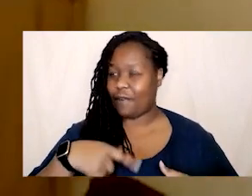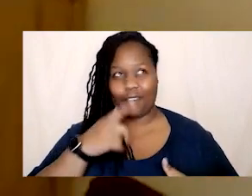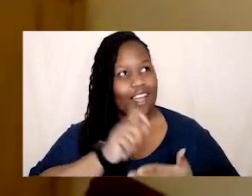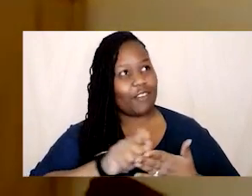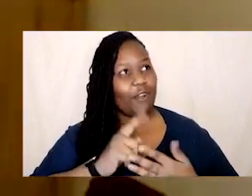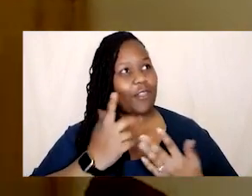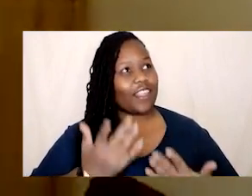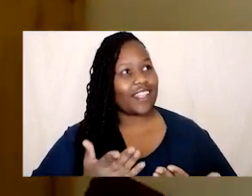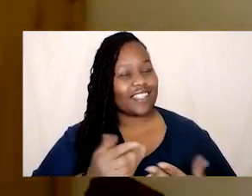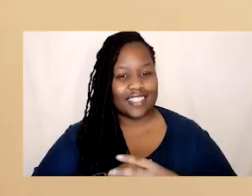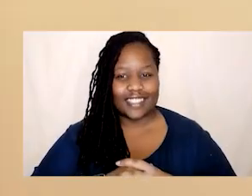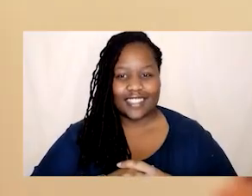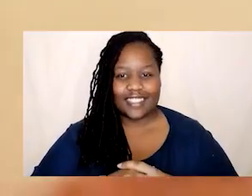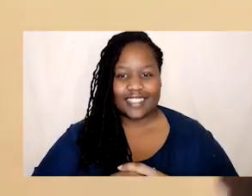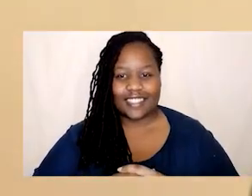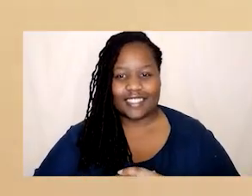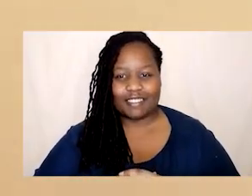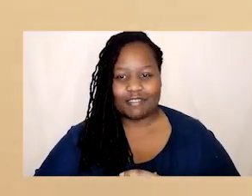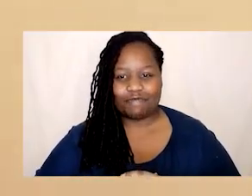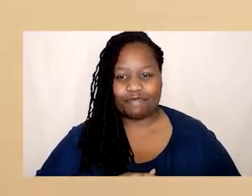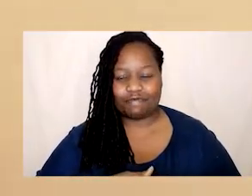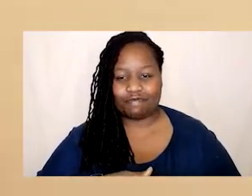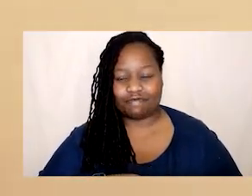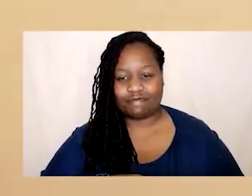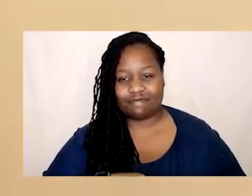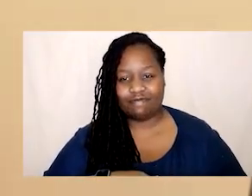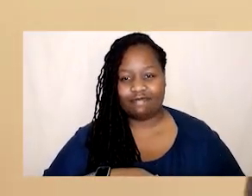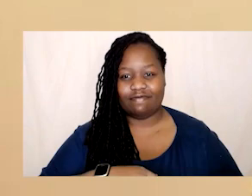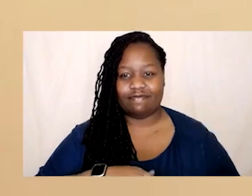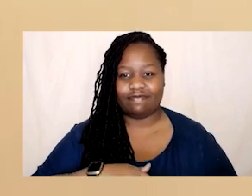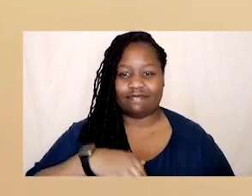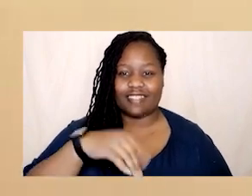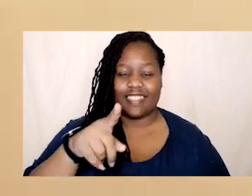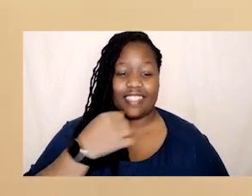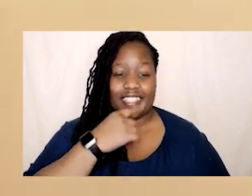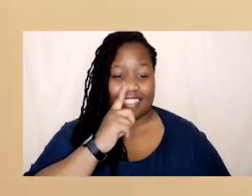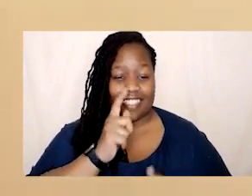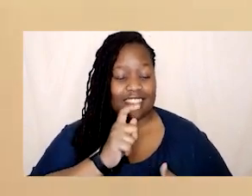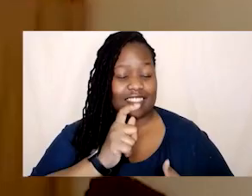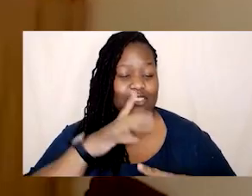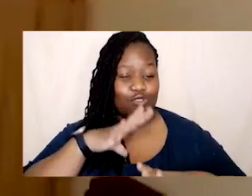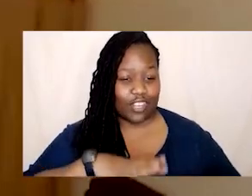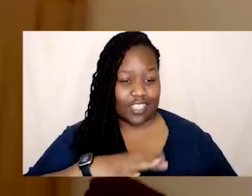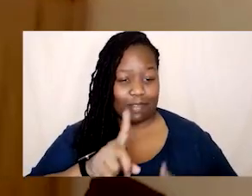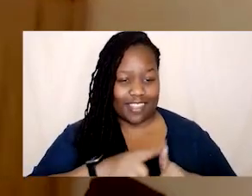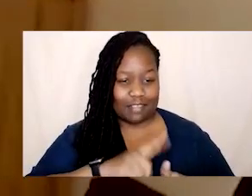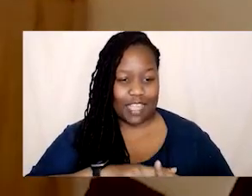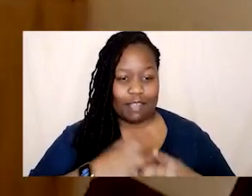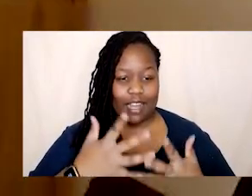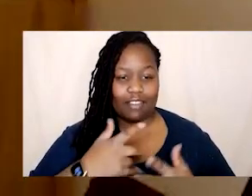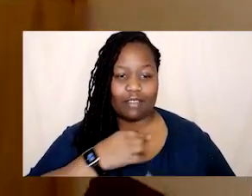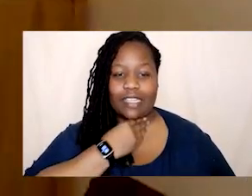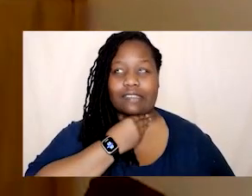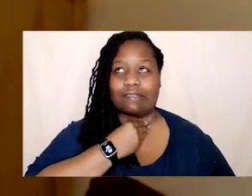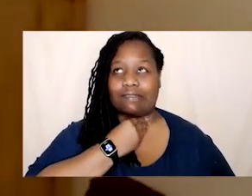i i and then i'm dragging myself because it says it says to rest as i'm rubbing my throat gargling your